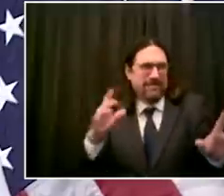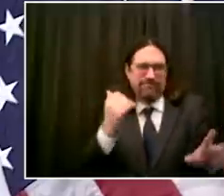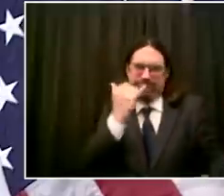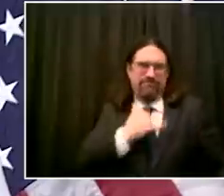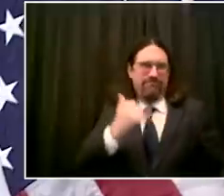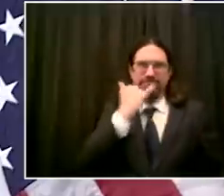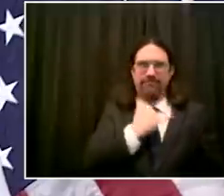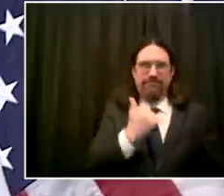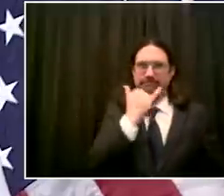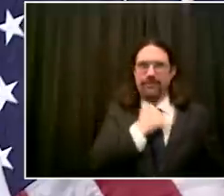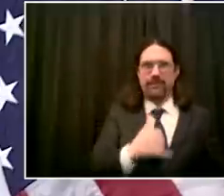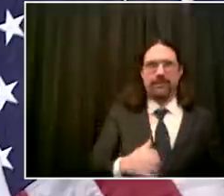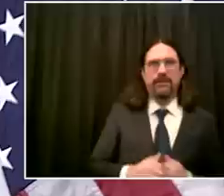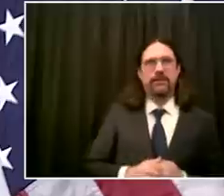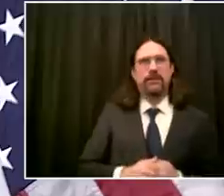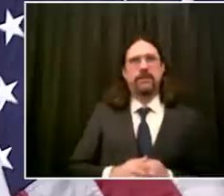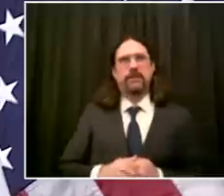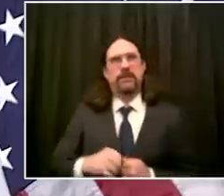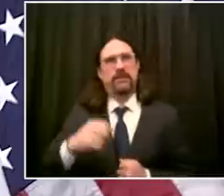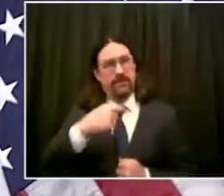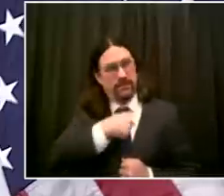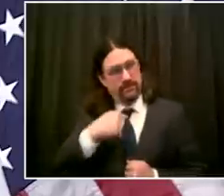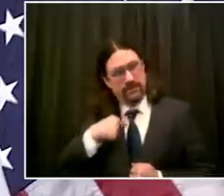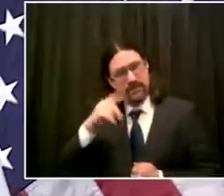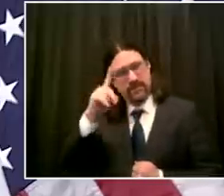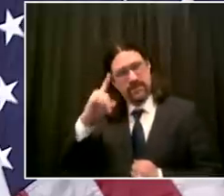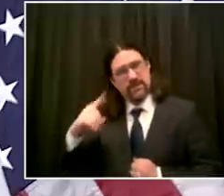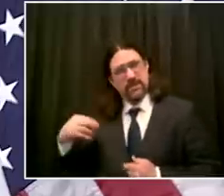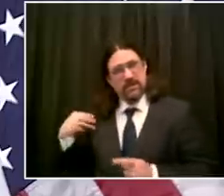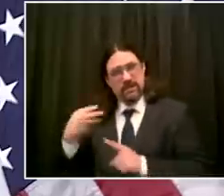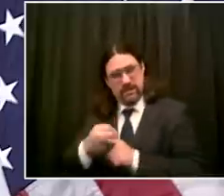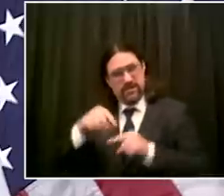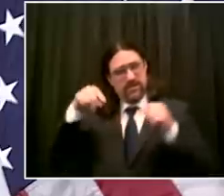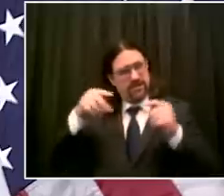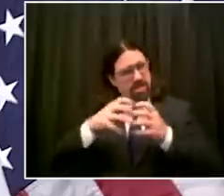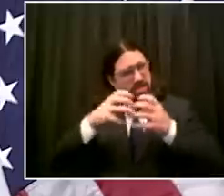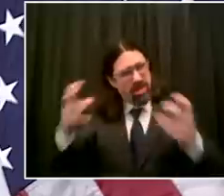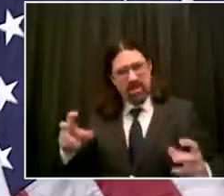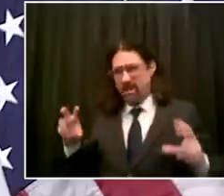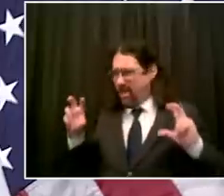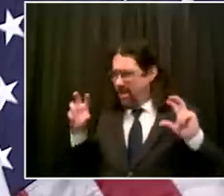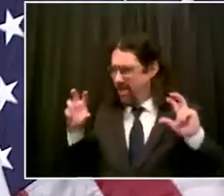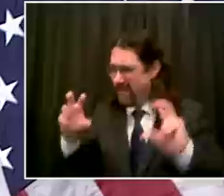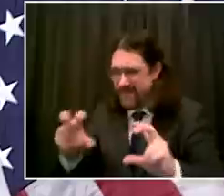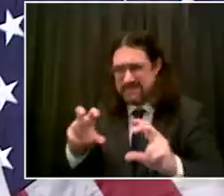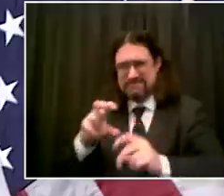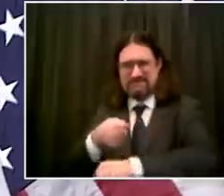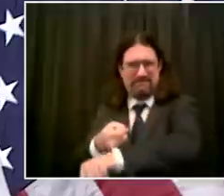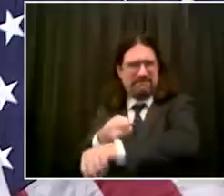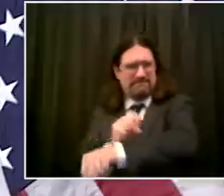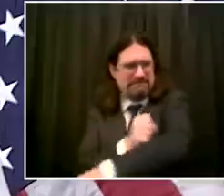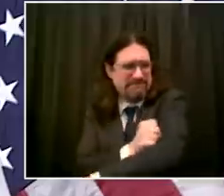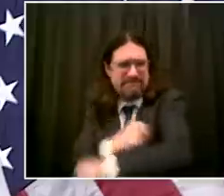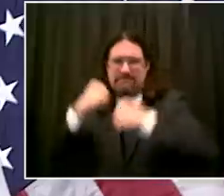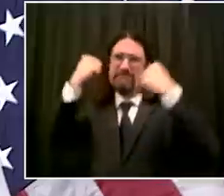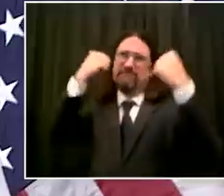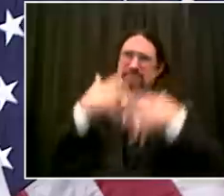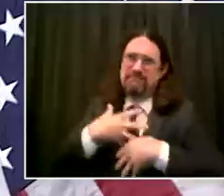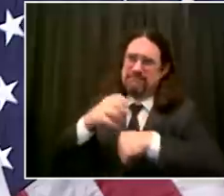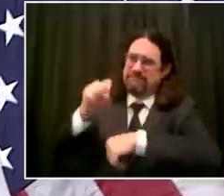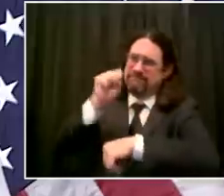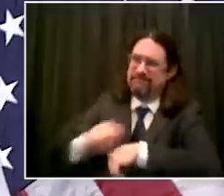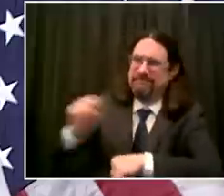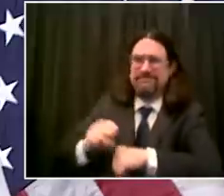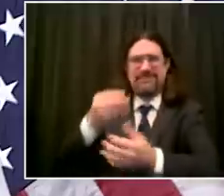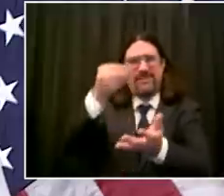is giving us food that's not the right quality we're going to go after them if anybody in our administration isn't making sure there's high